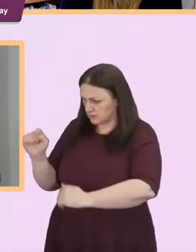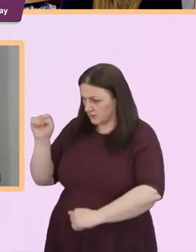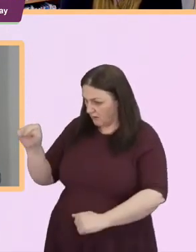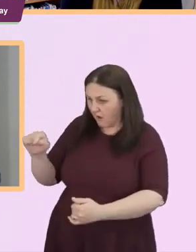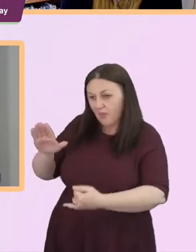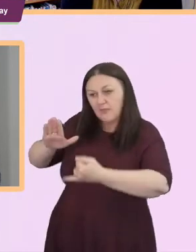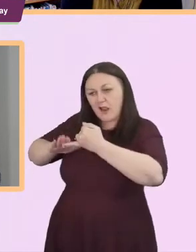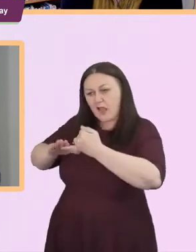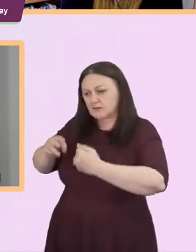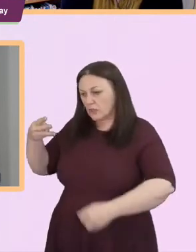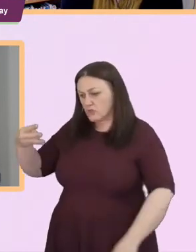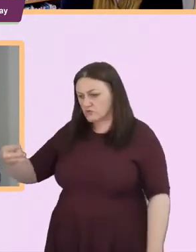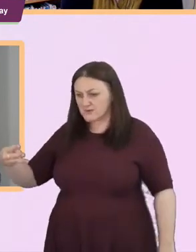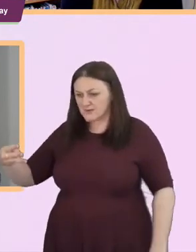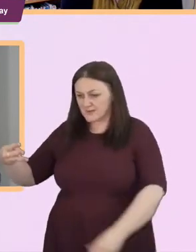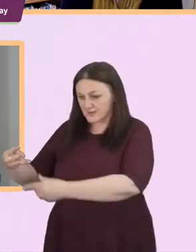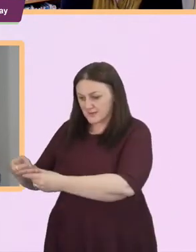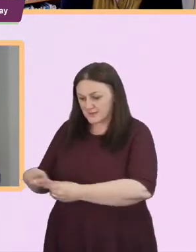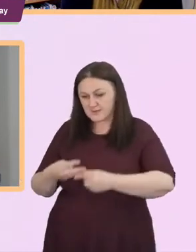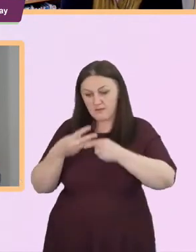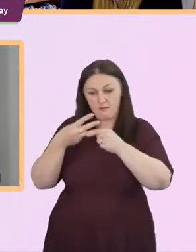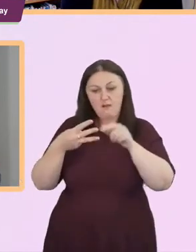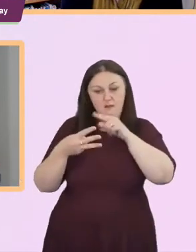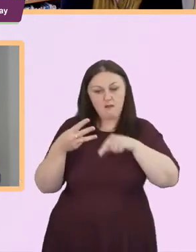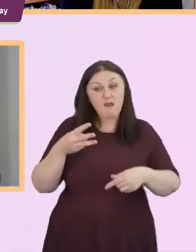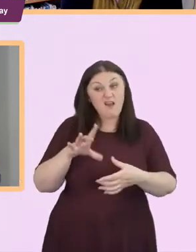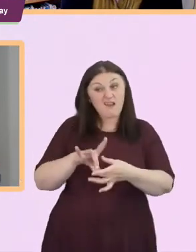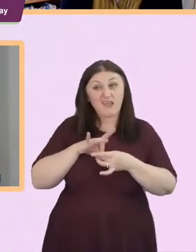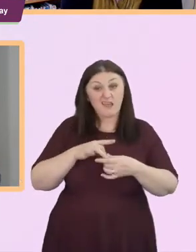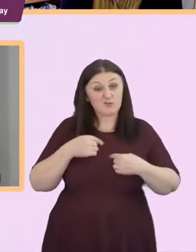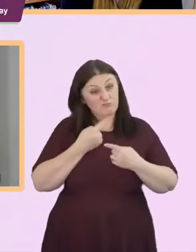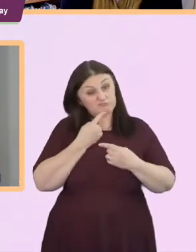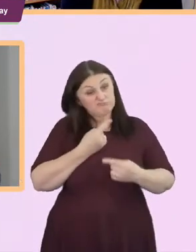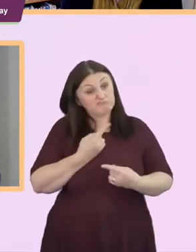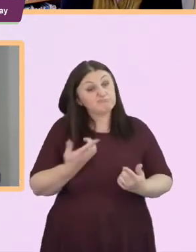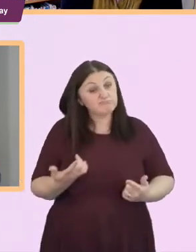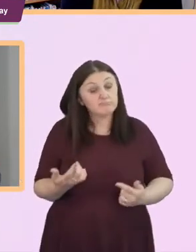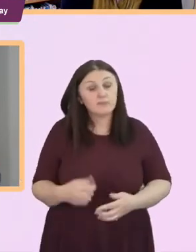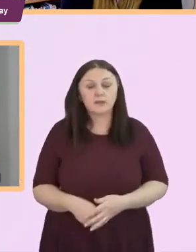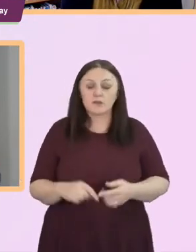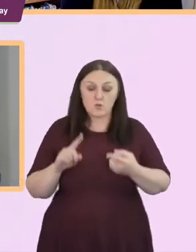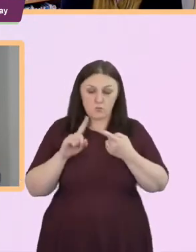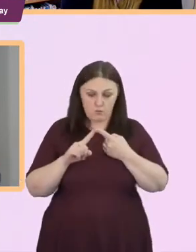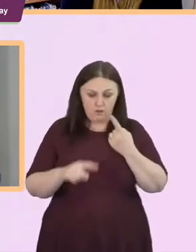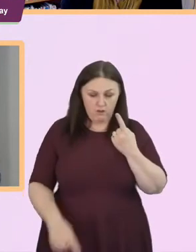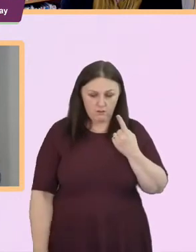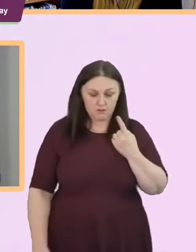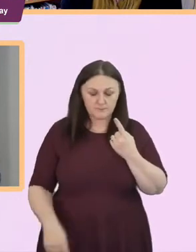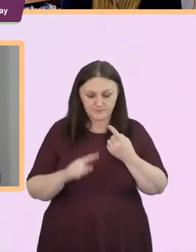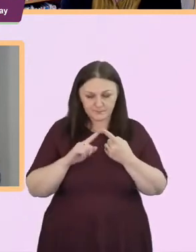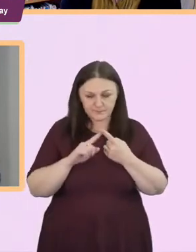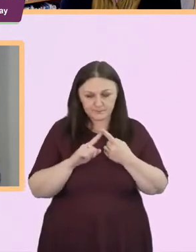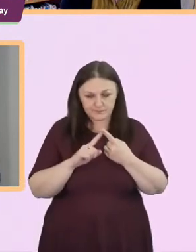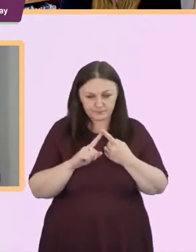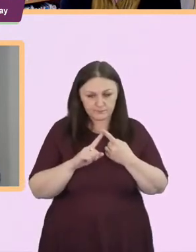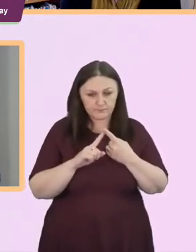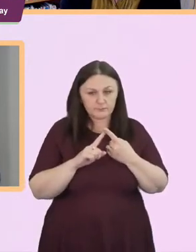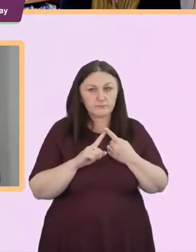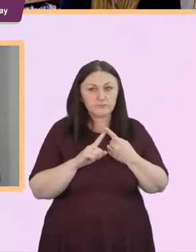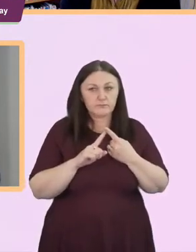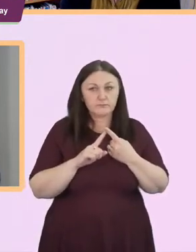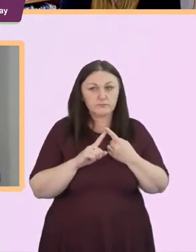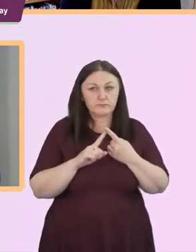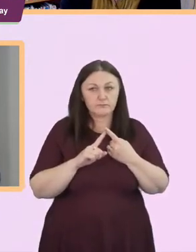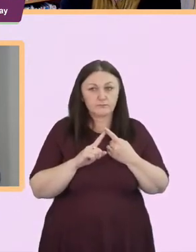to mention so uh one is is there good is there oh